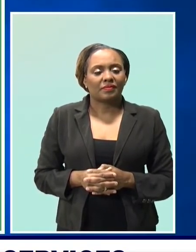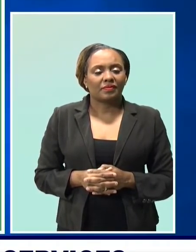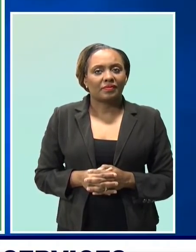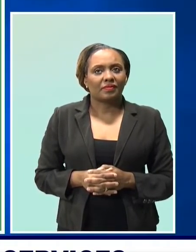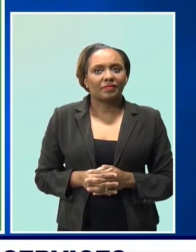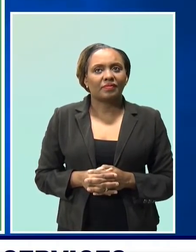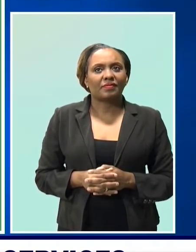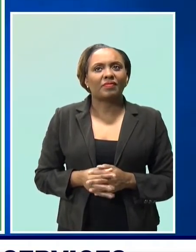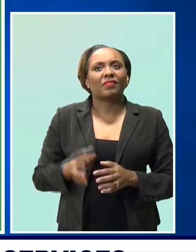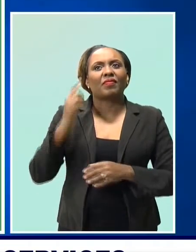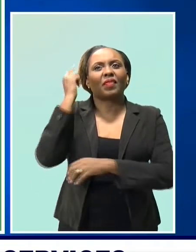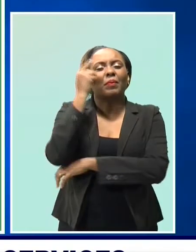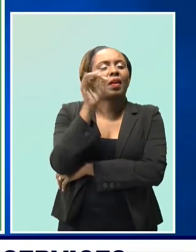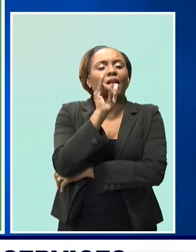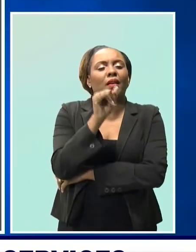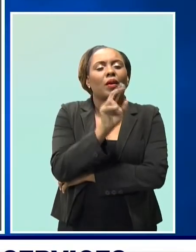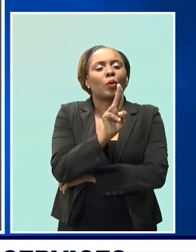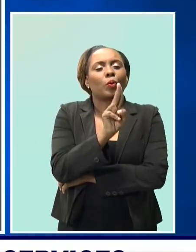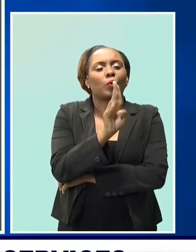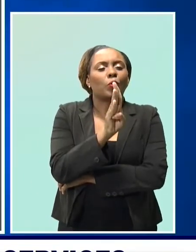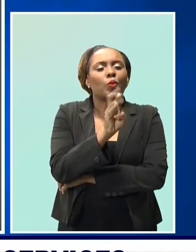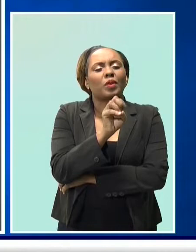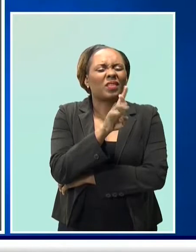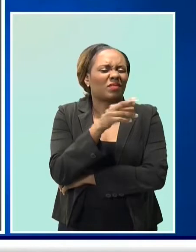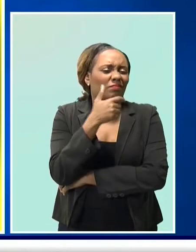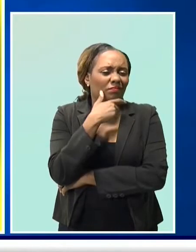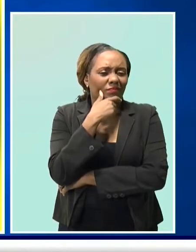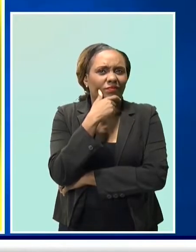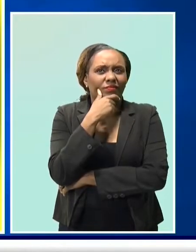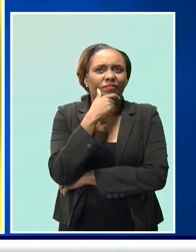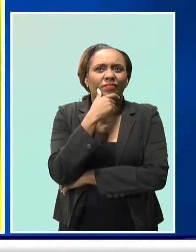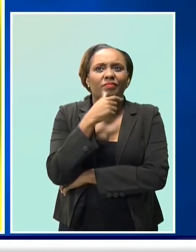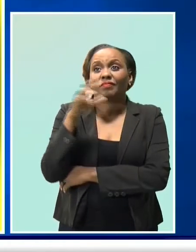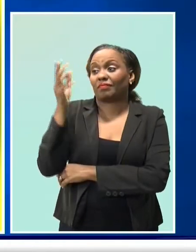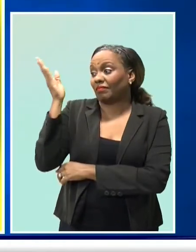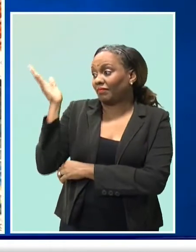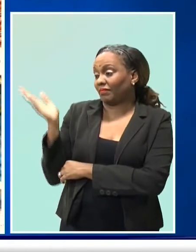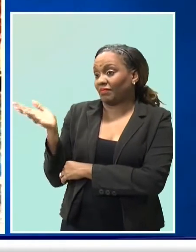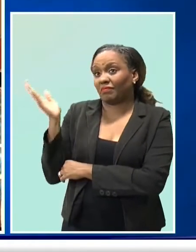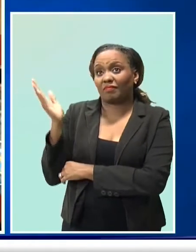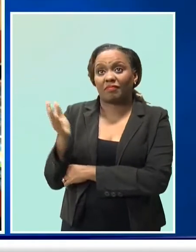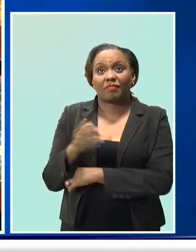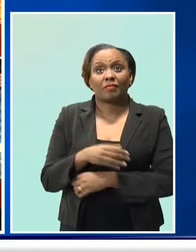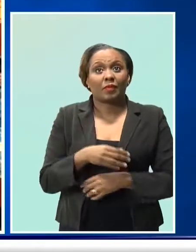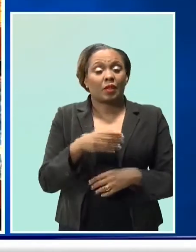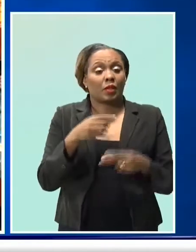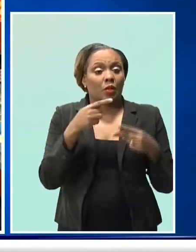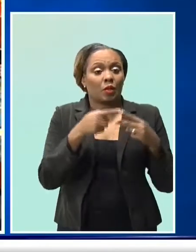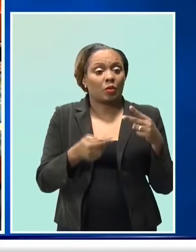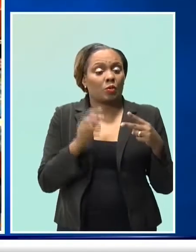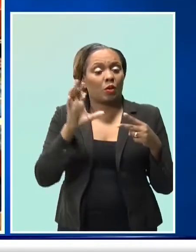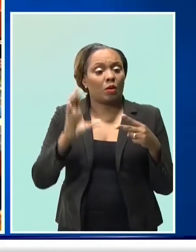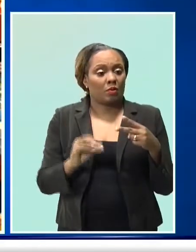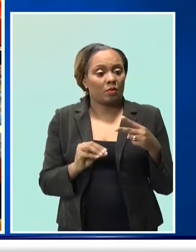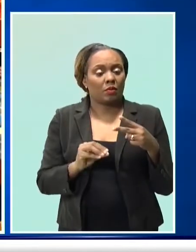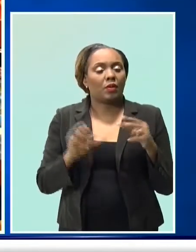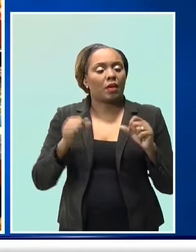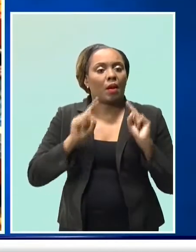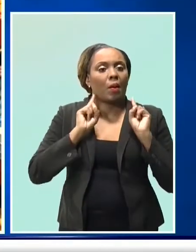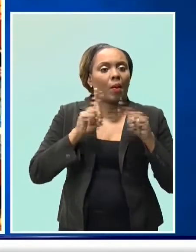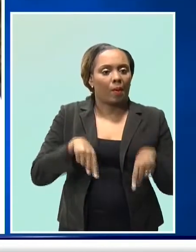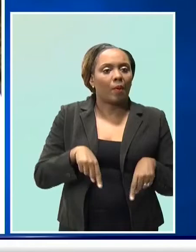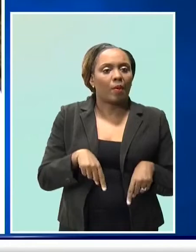Think of it as an Uber for groceries. Price Whirl and WeFetch are just two of the companies enabling Barbadians to order